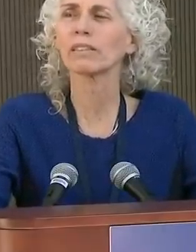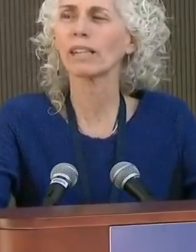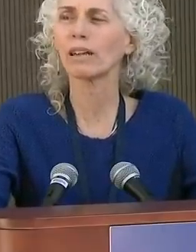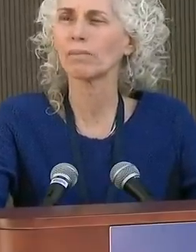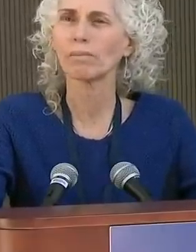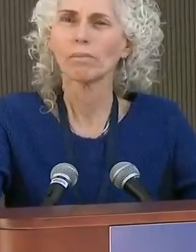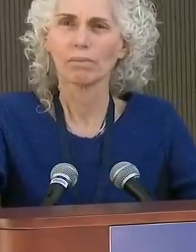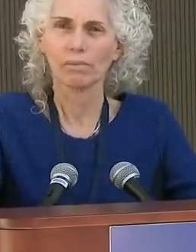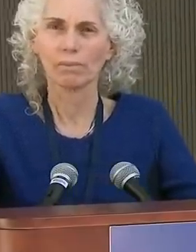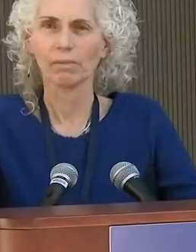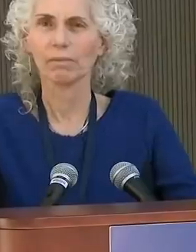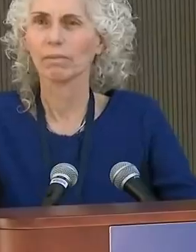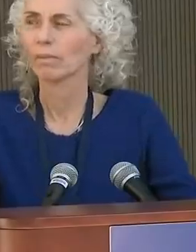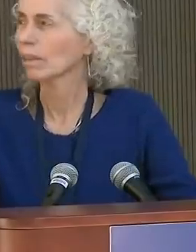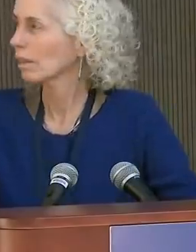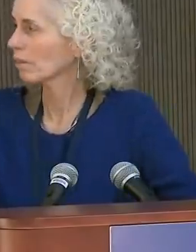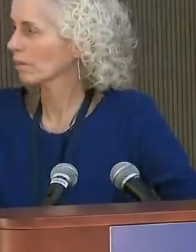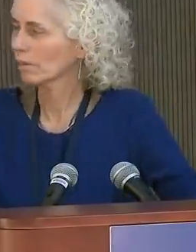up for questions now.